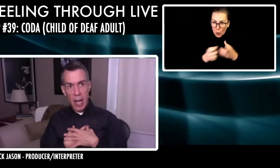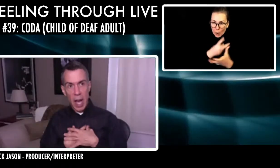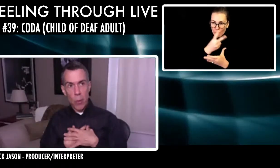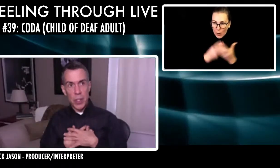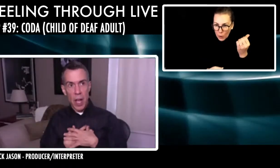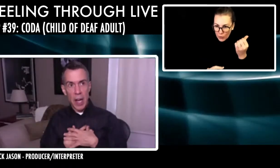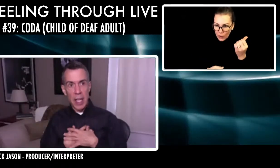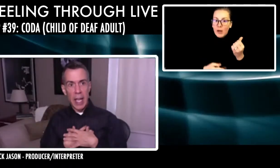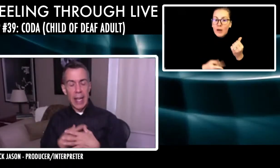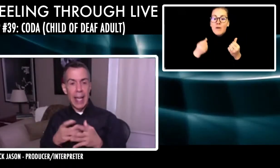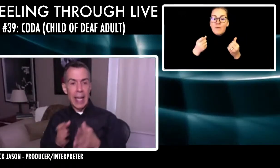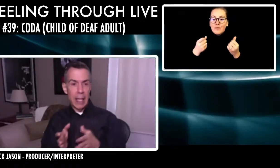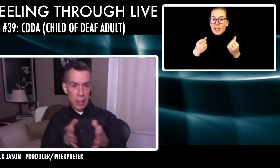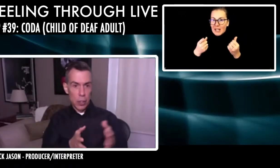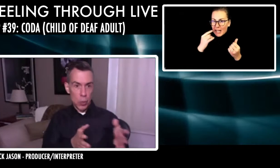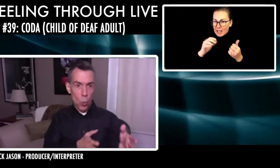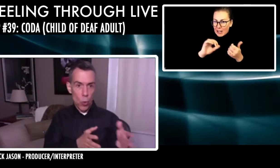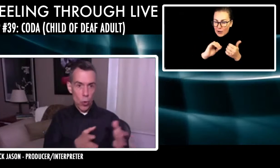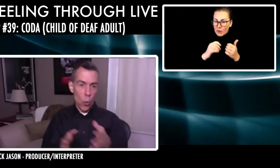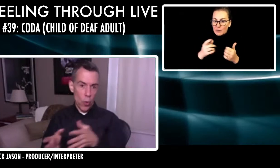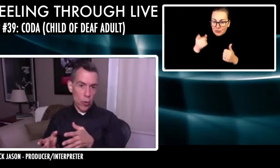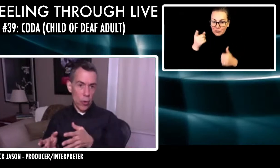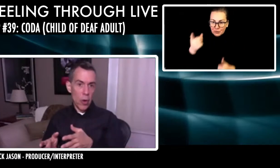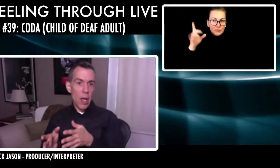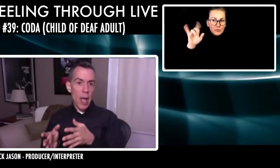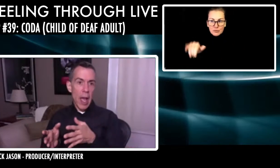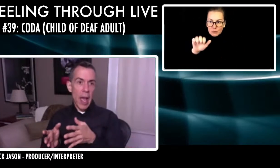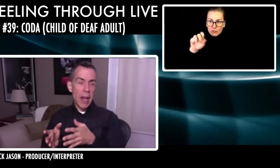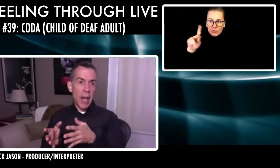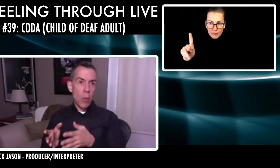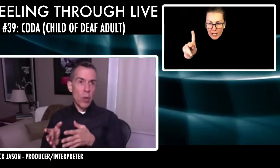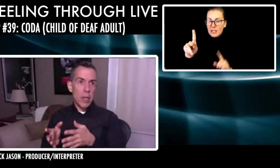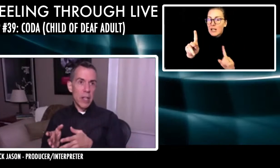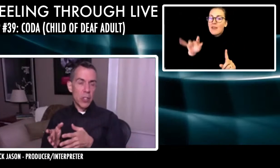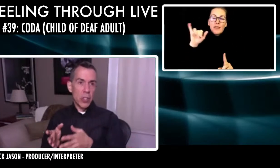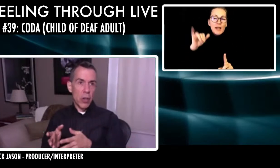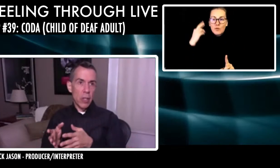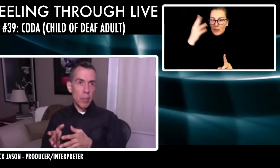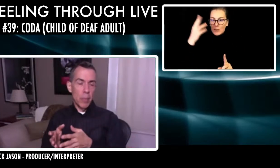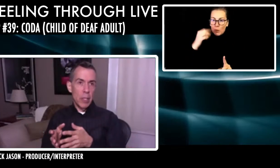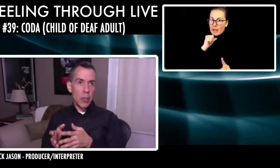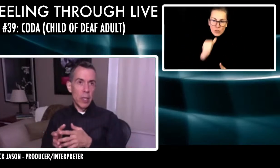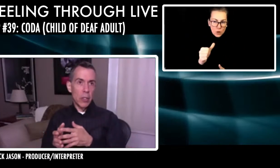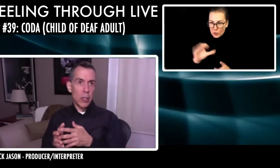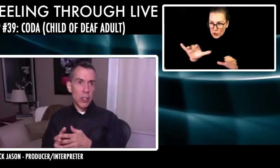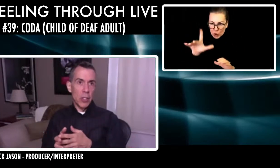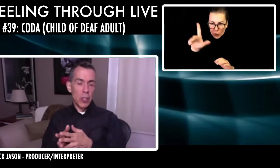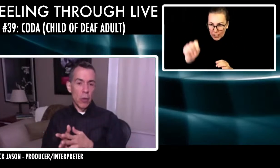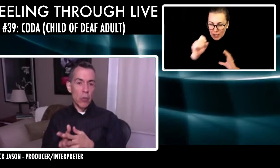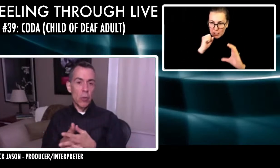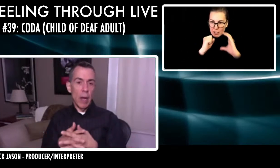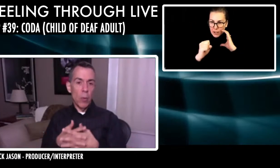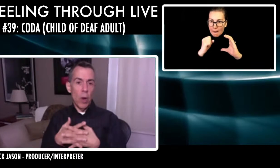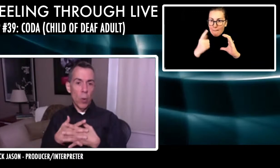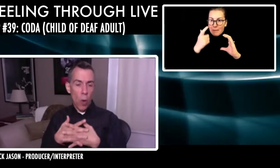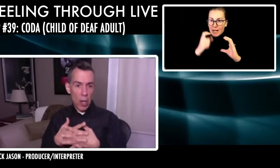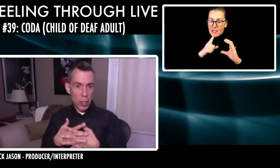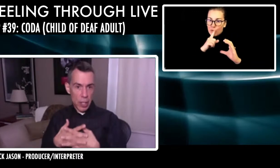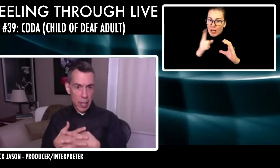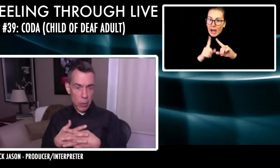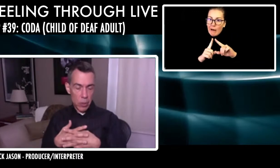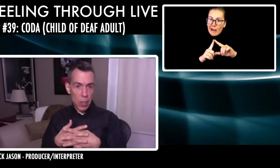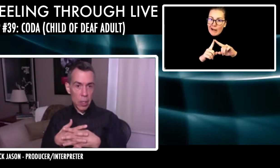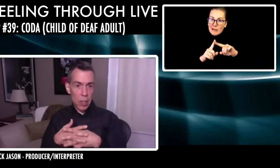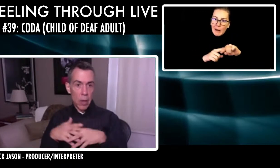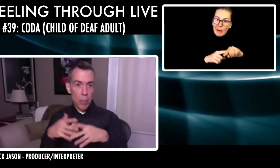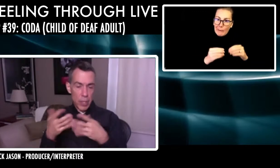signing, I would be signing in English word order. And I wouldn't necessarily be doing justice to those who might want to watch